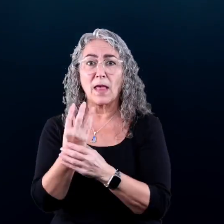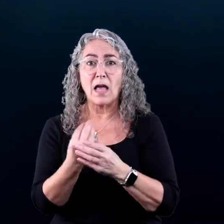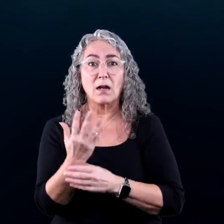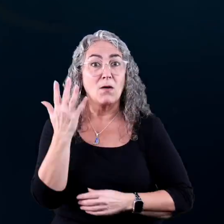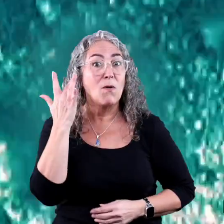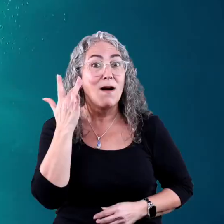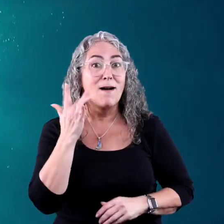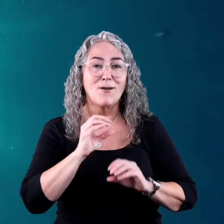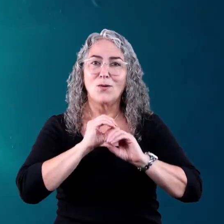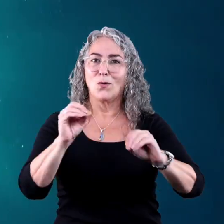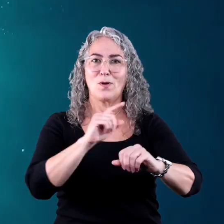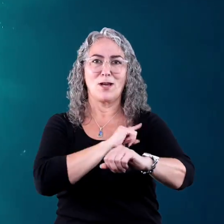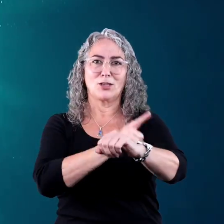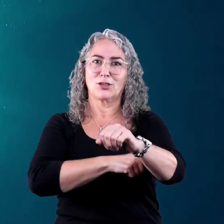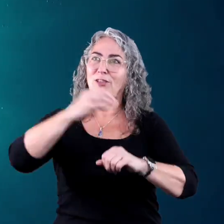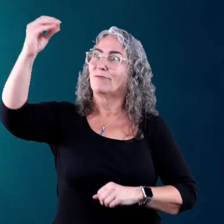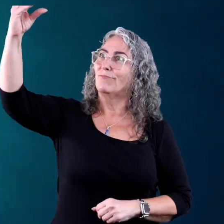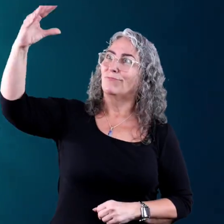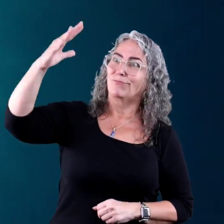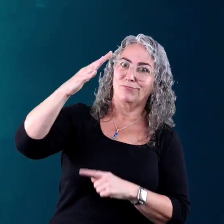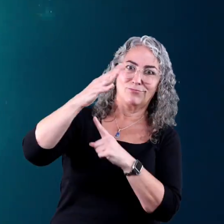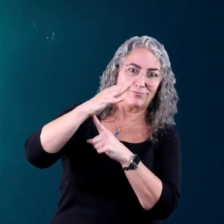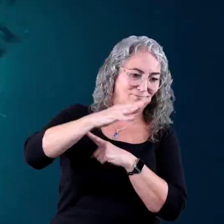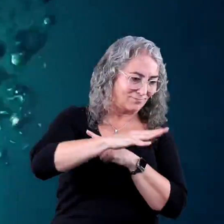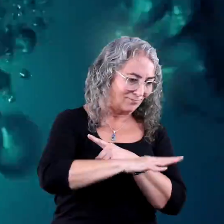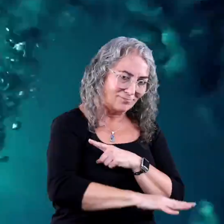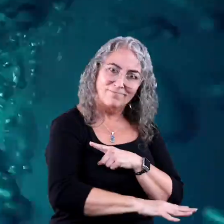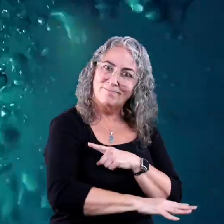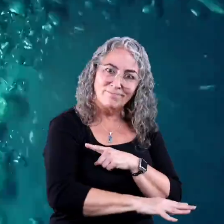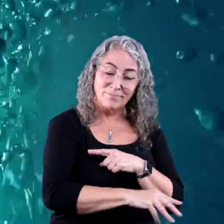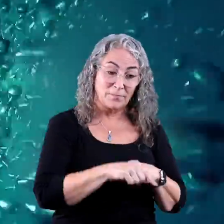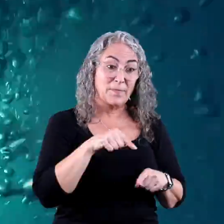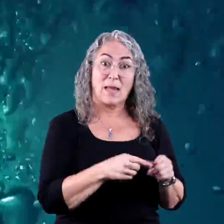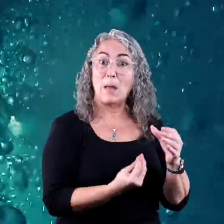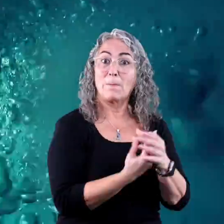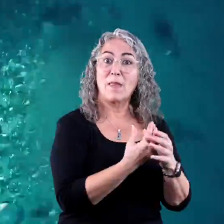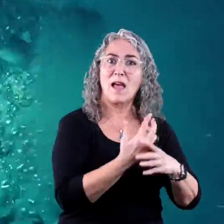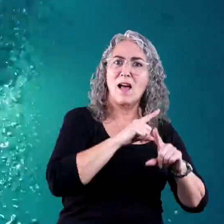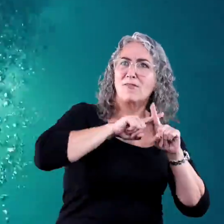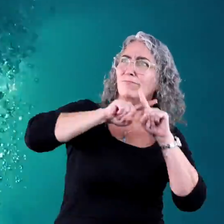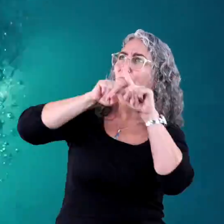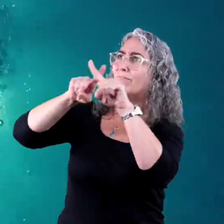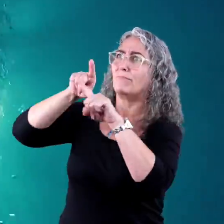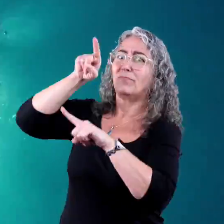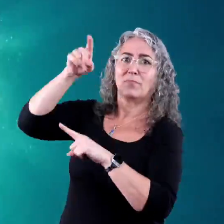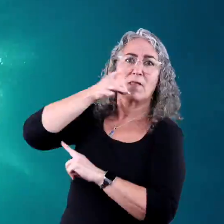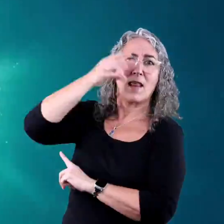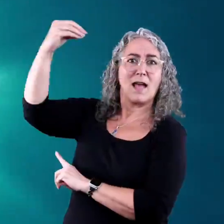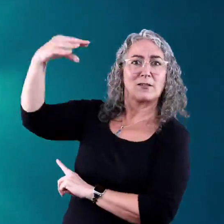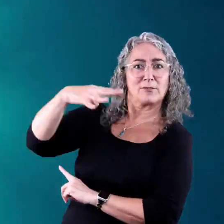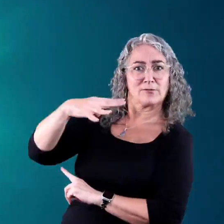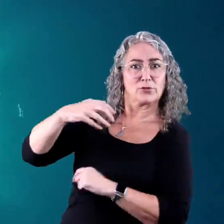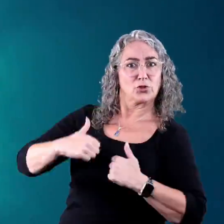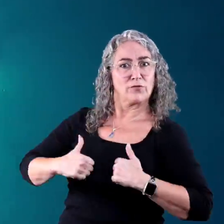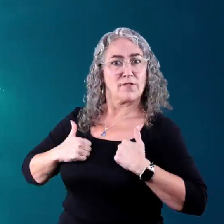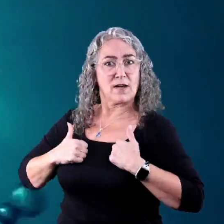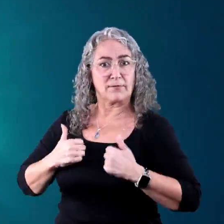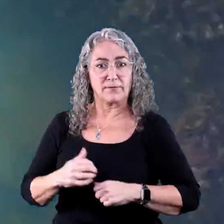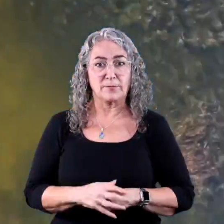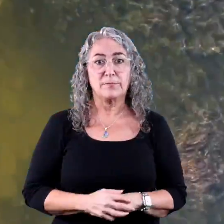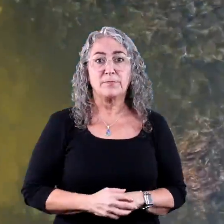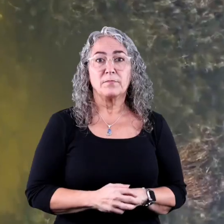plant life. That's because the energy from the sun cannot reach deep into the ocean and plants need sunlight to survive.